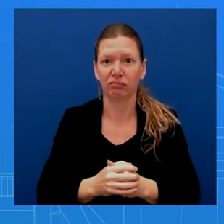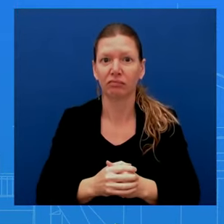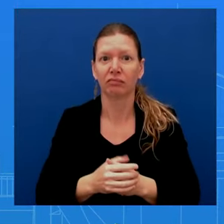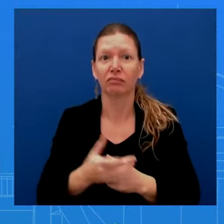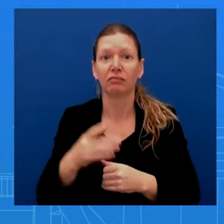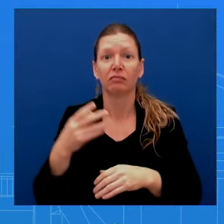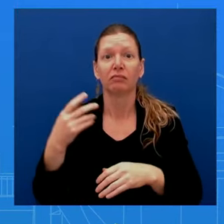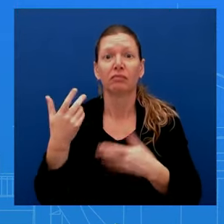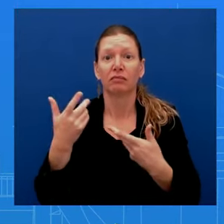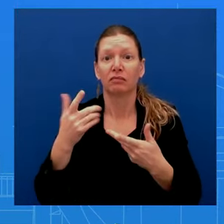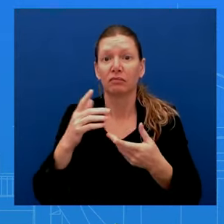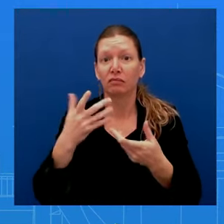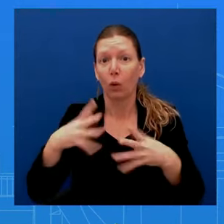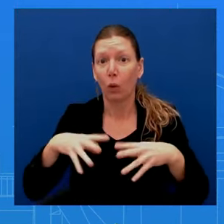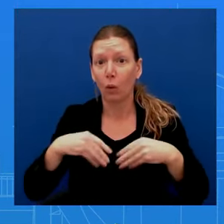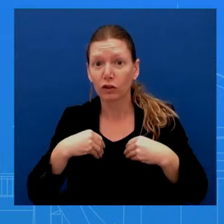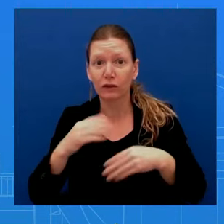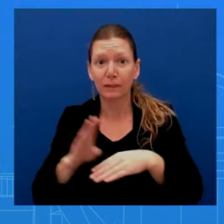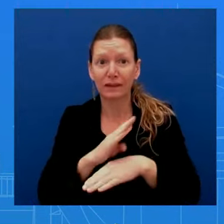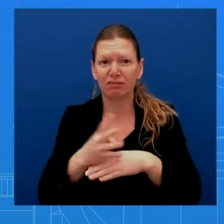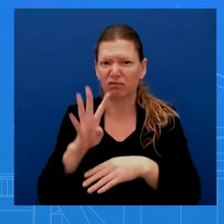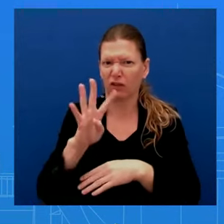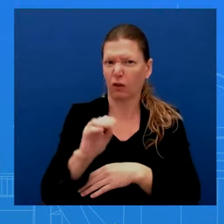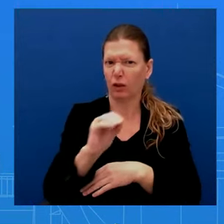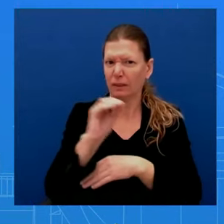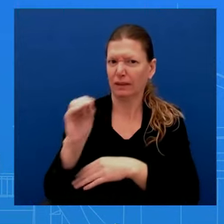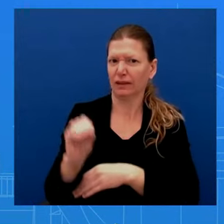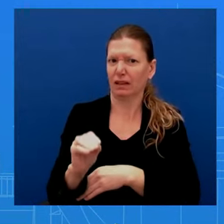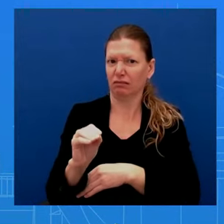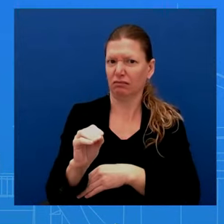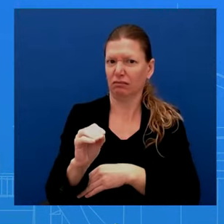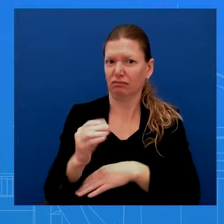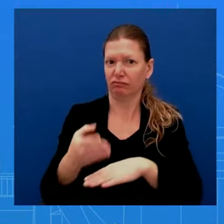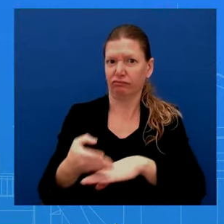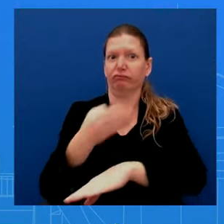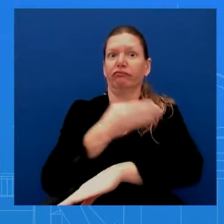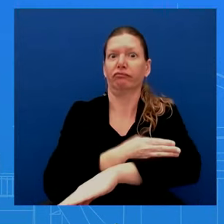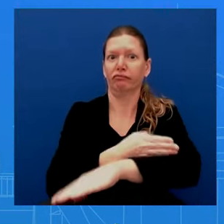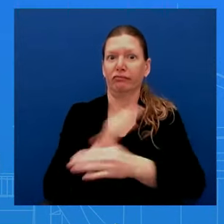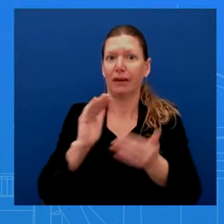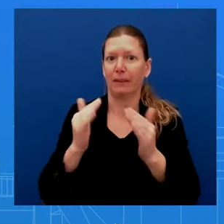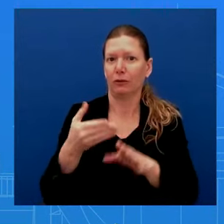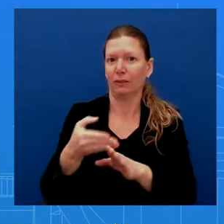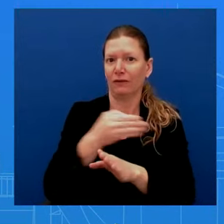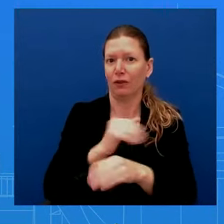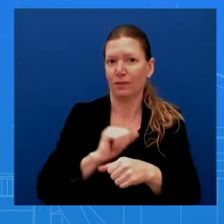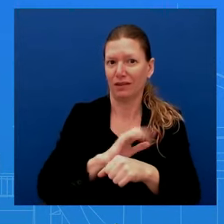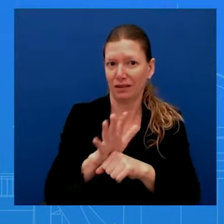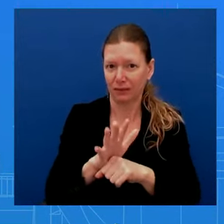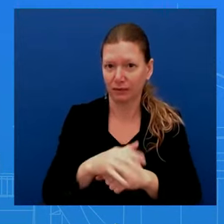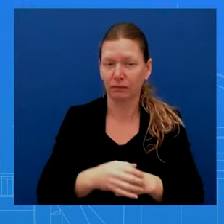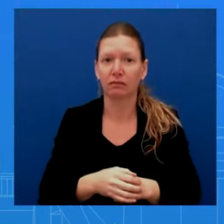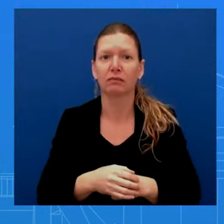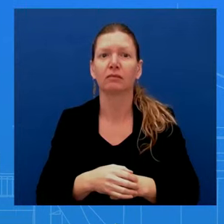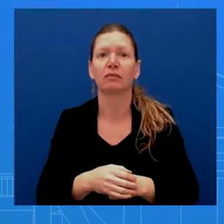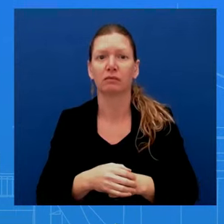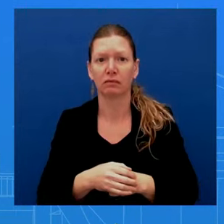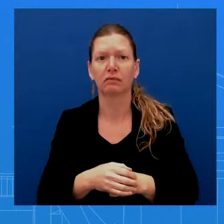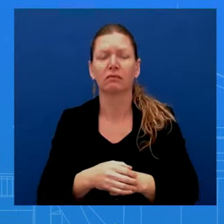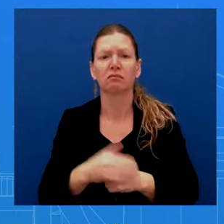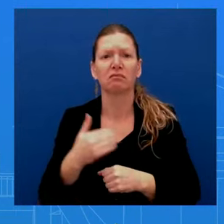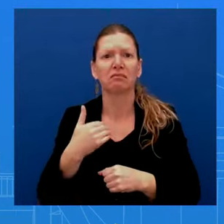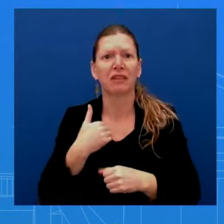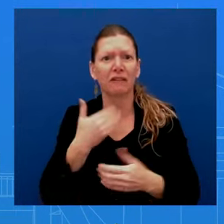to before the pandemic. We also received encouraging news today on inflation that shows